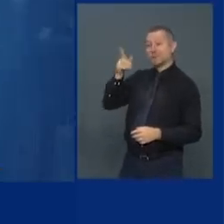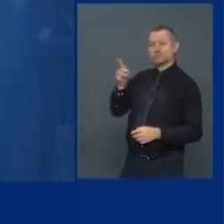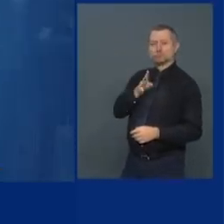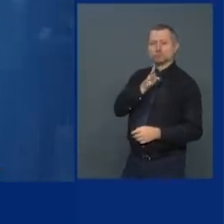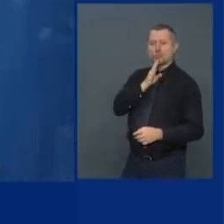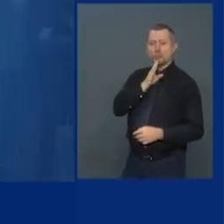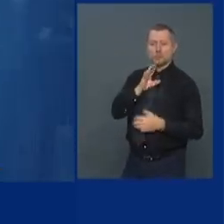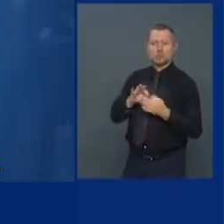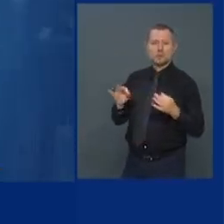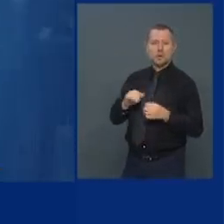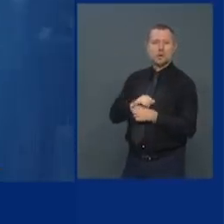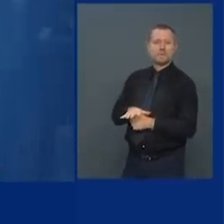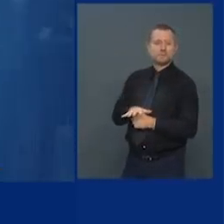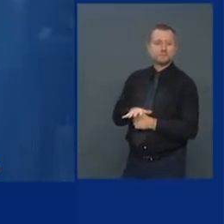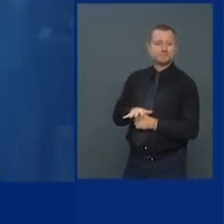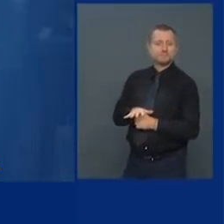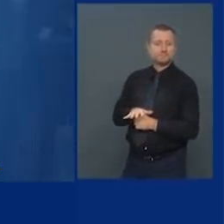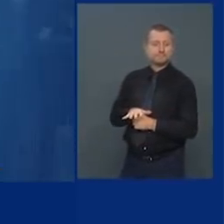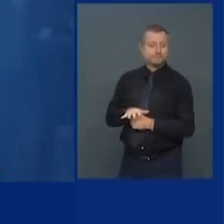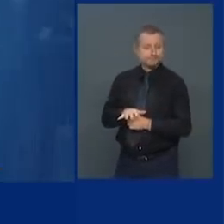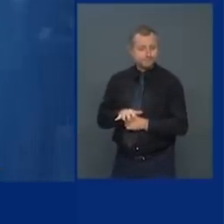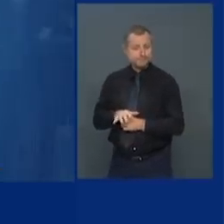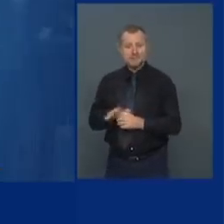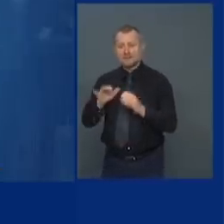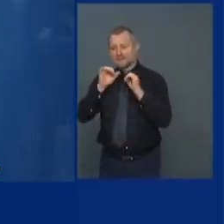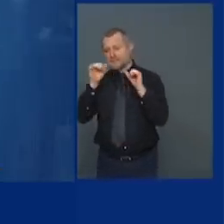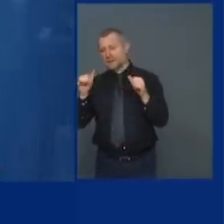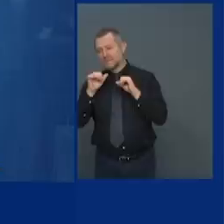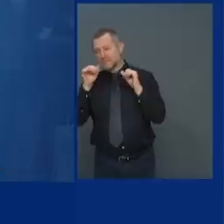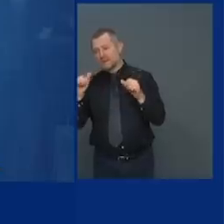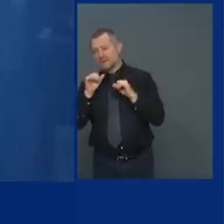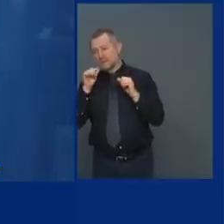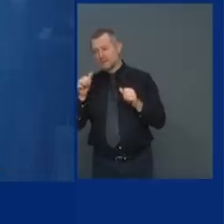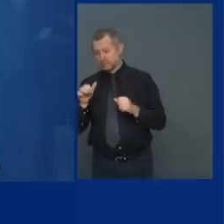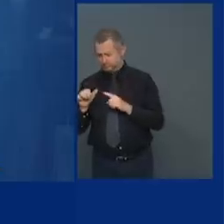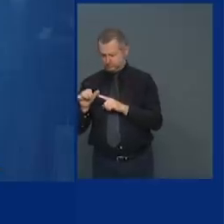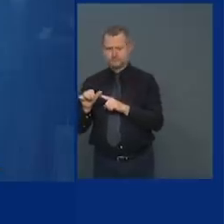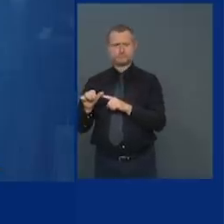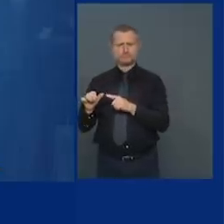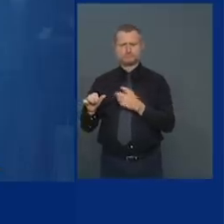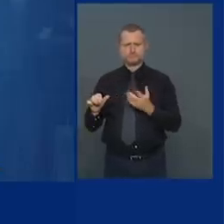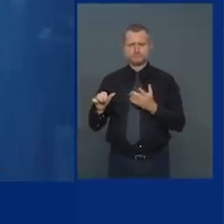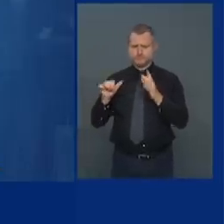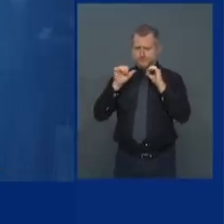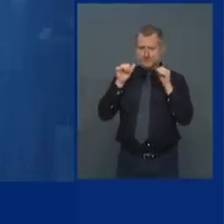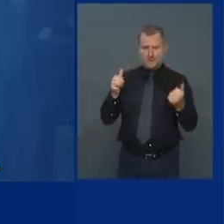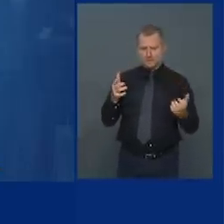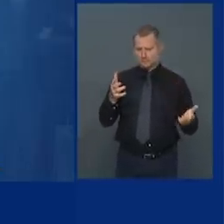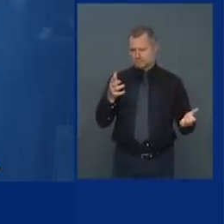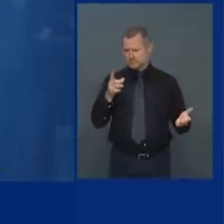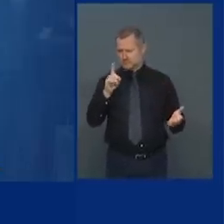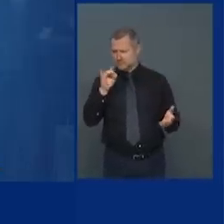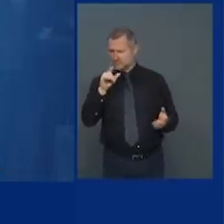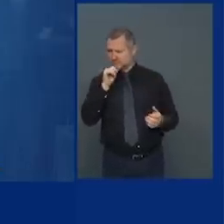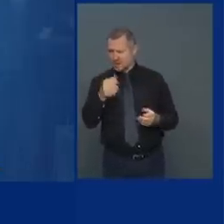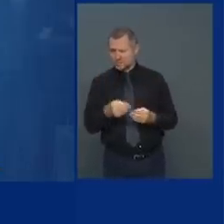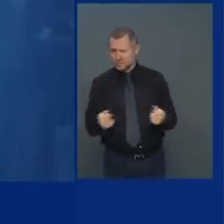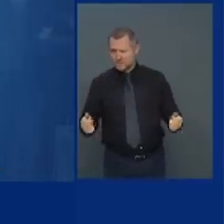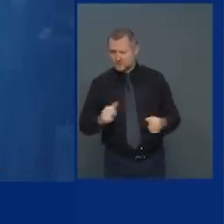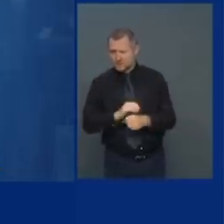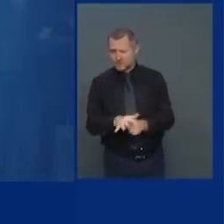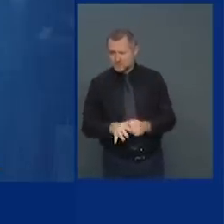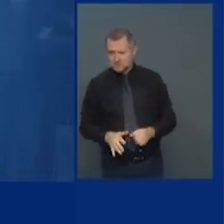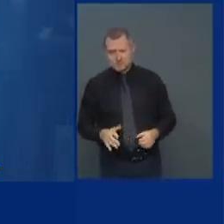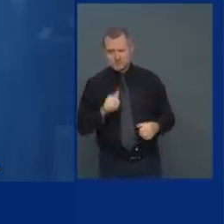denial denial doesn't work didn't work with COVID it's not going to work with crime it's a real issue and